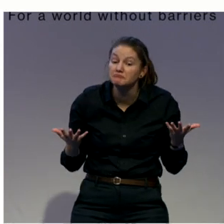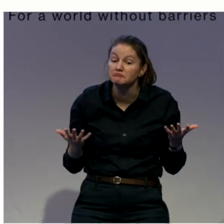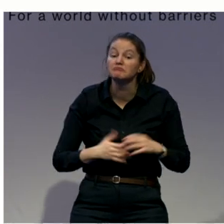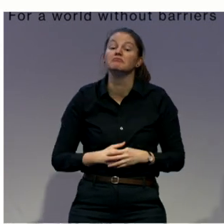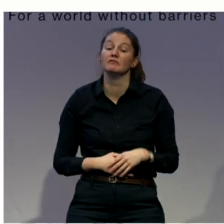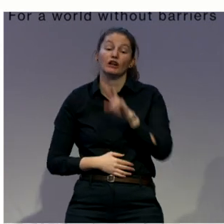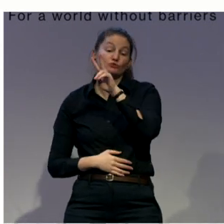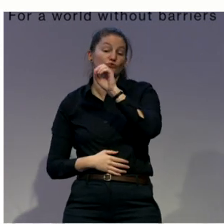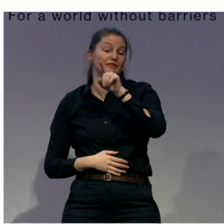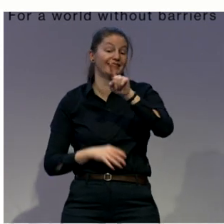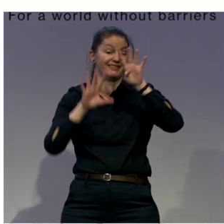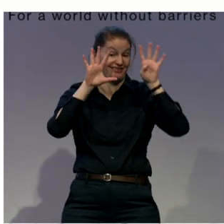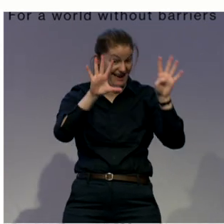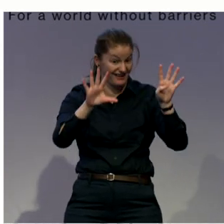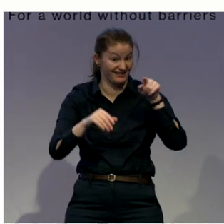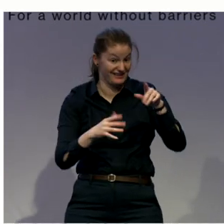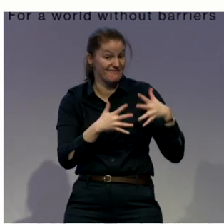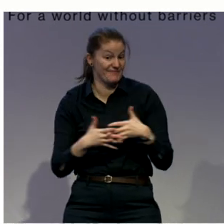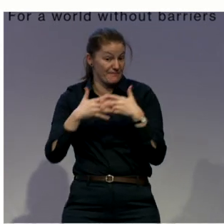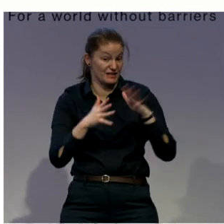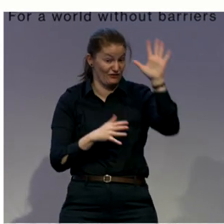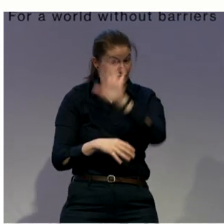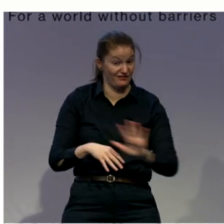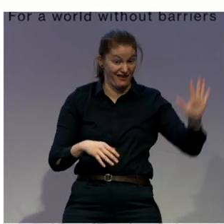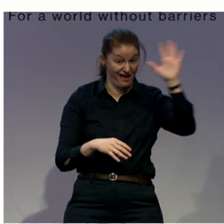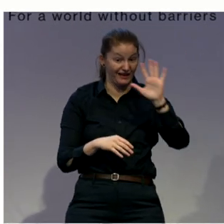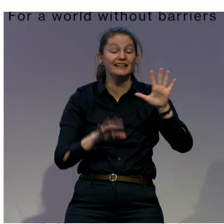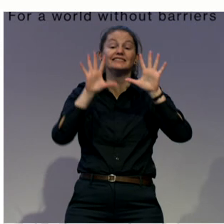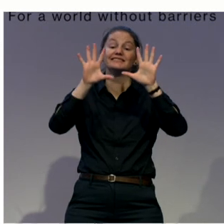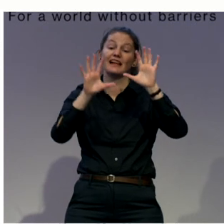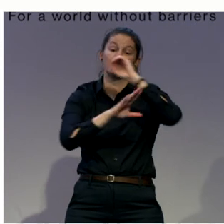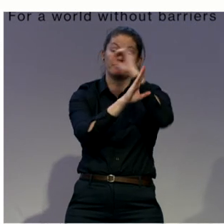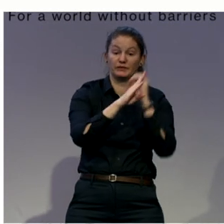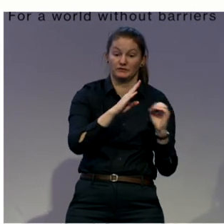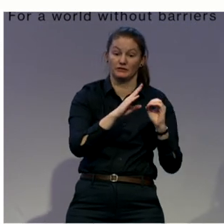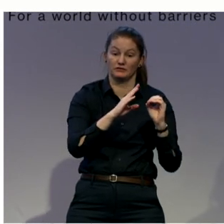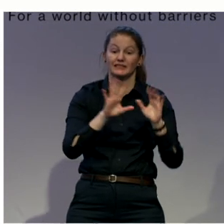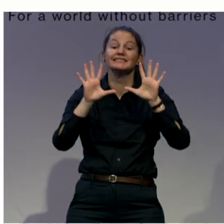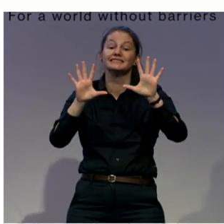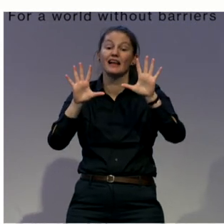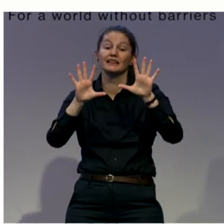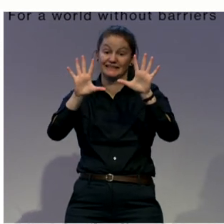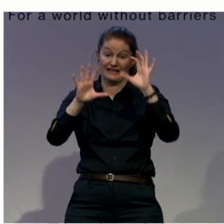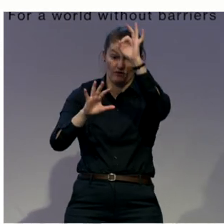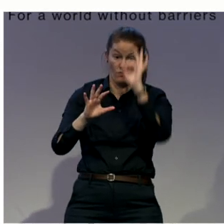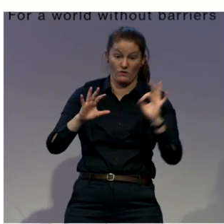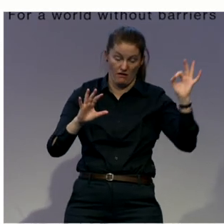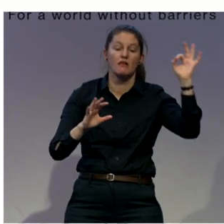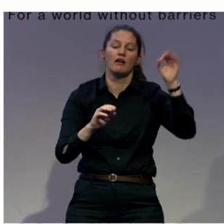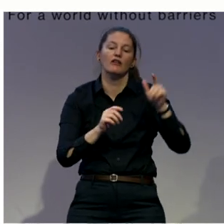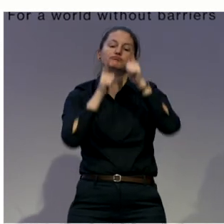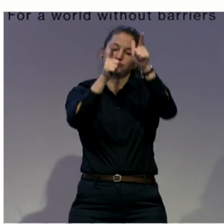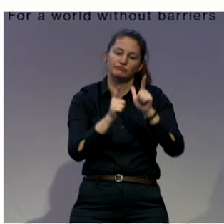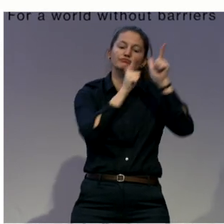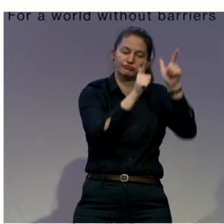all across the United States. And we're going to be doing that through a couple of different projects. One is called the Serving Safely